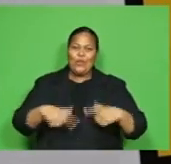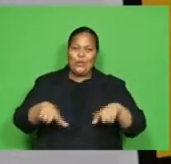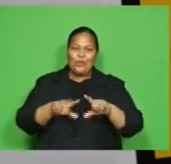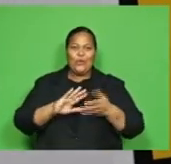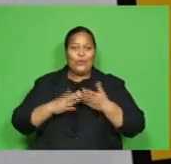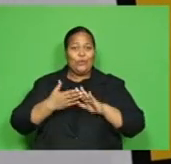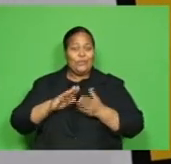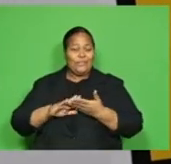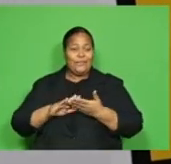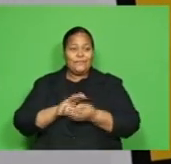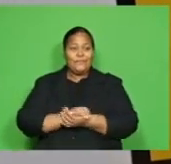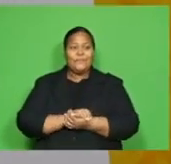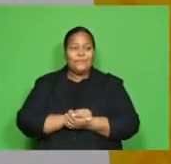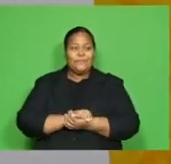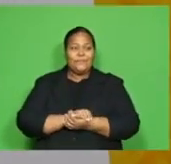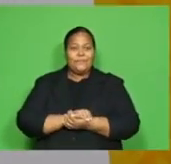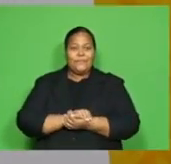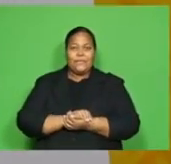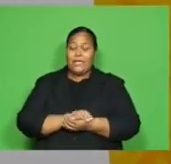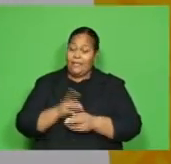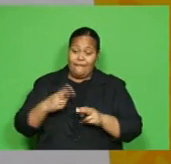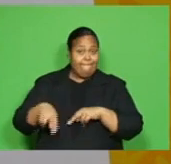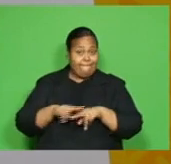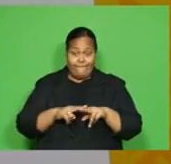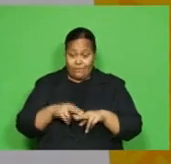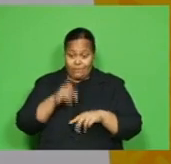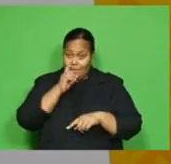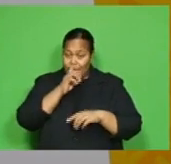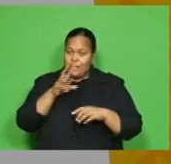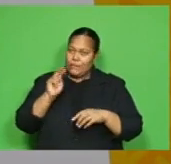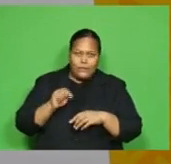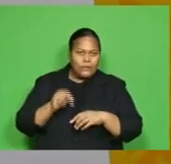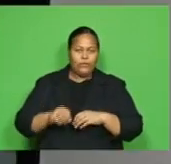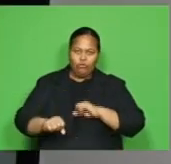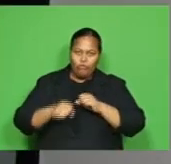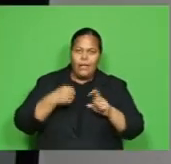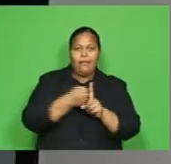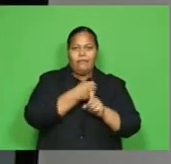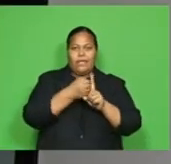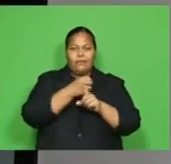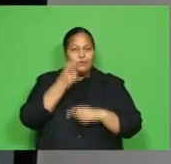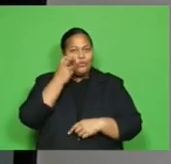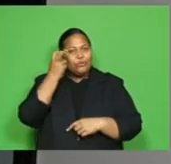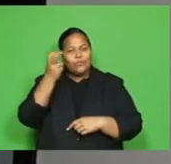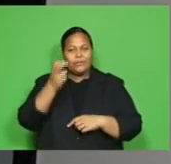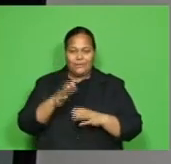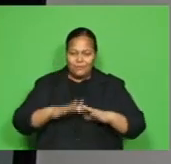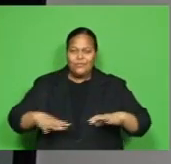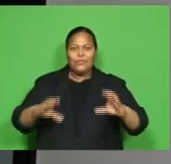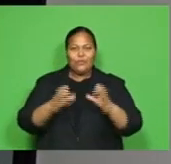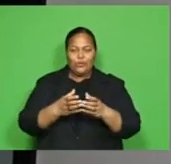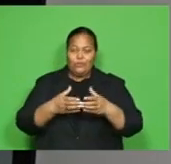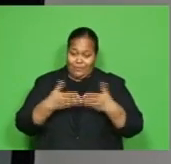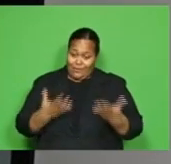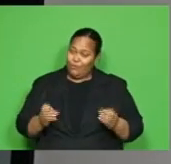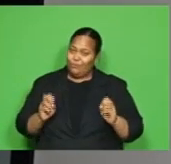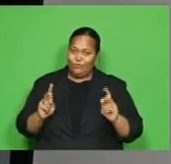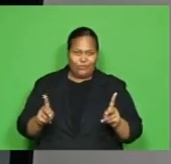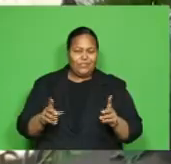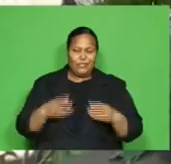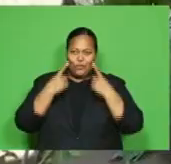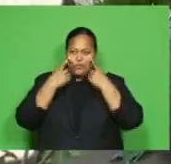that Fijians need to be the biggest advocates of our tourism industry and this is an opportune time for us to show support.